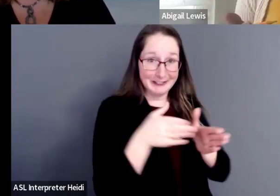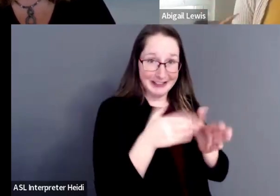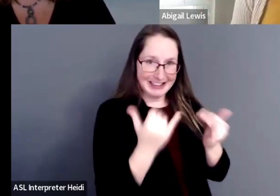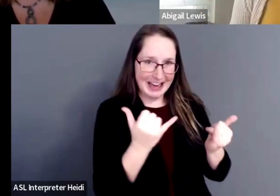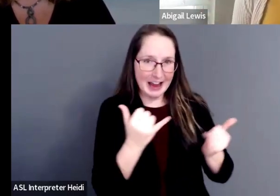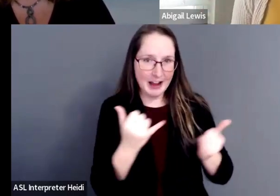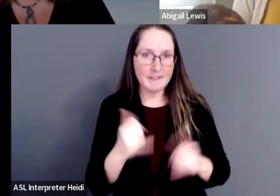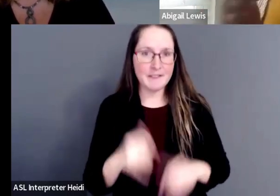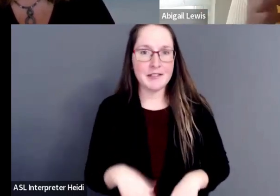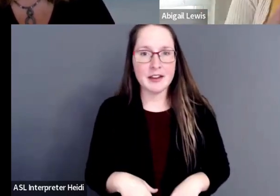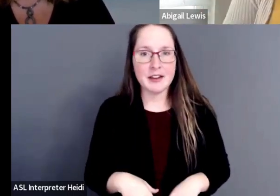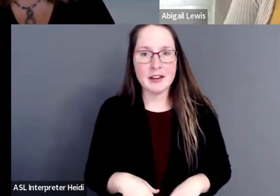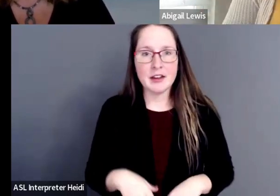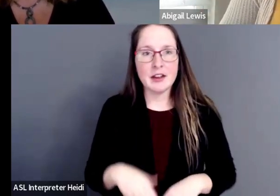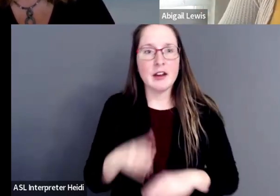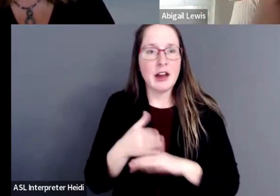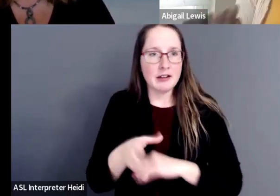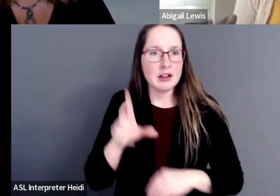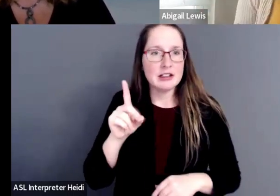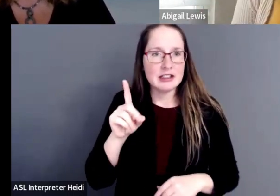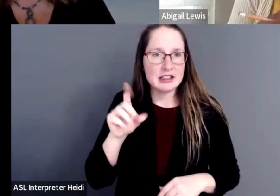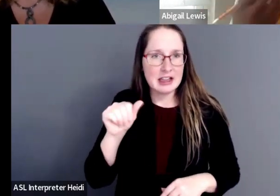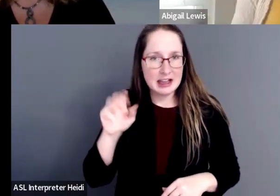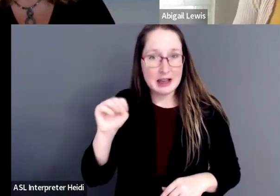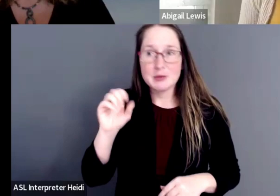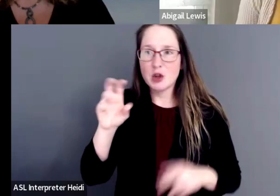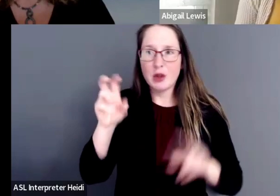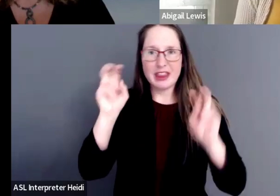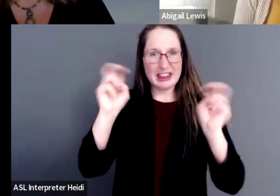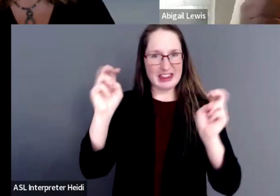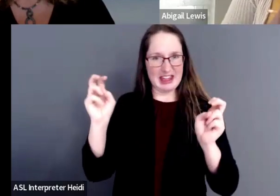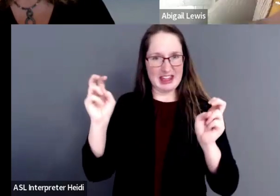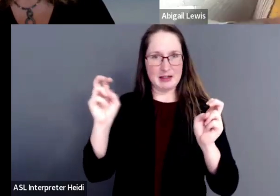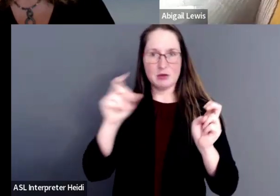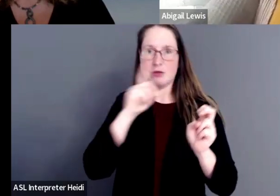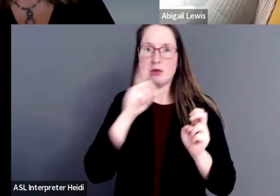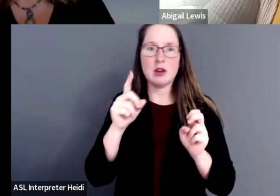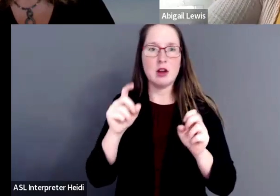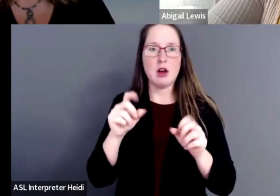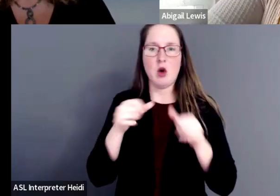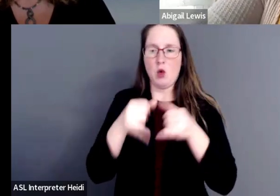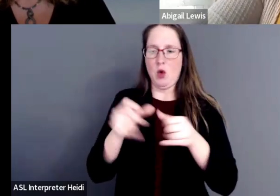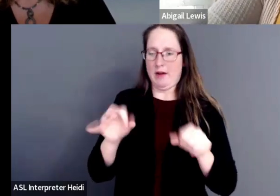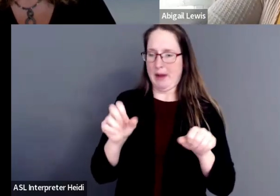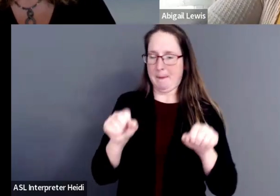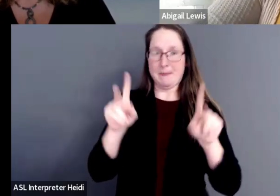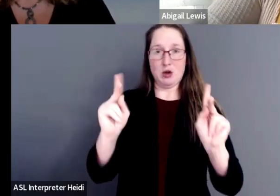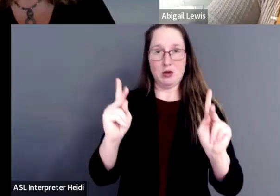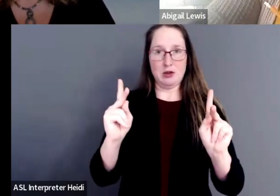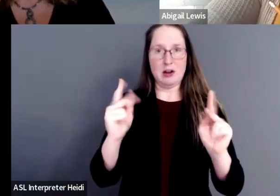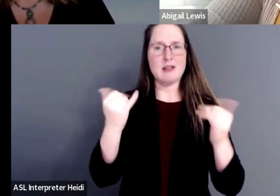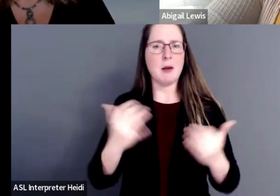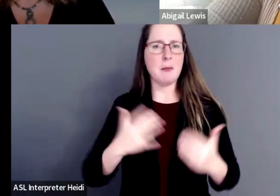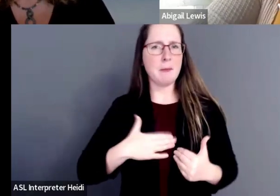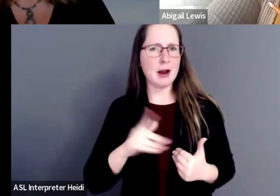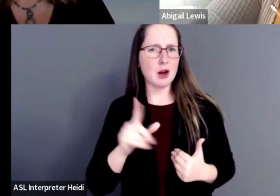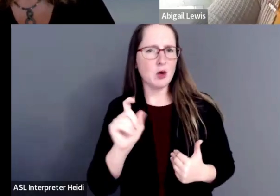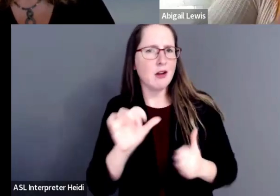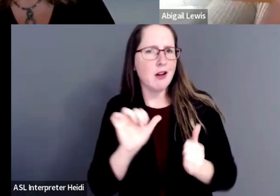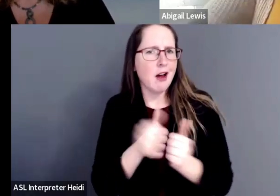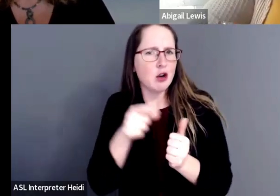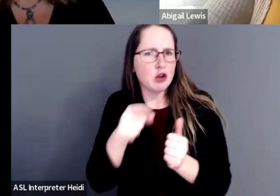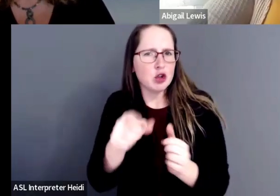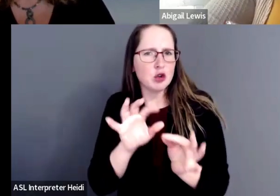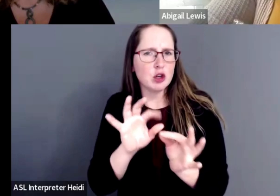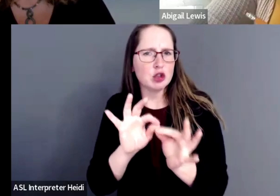is asking about the DDAM. So the theme was a world of opportunities. Now, my question is, how do you interpret